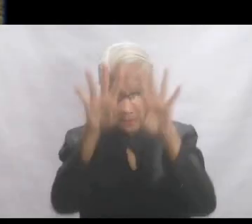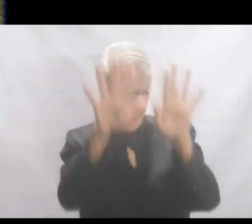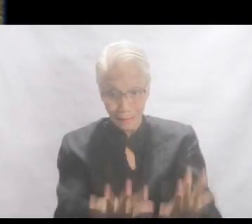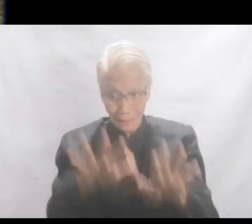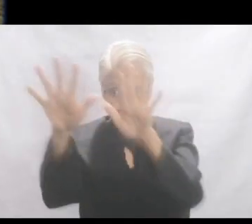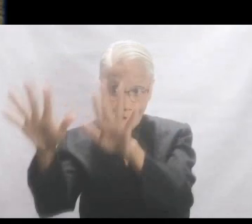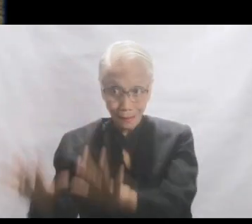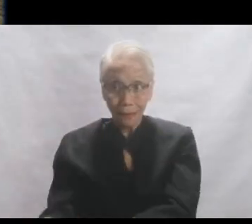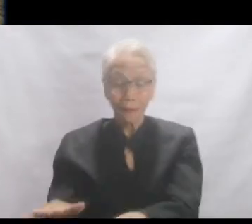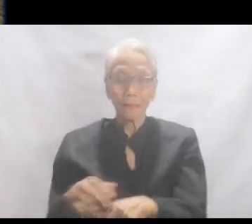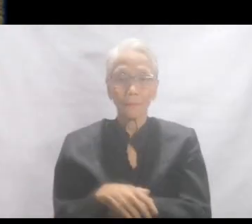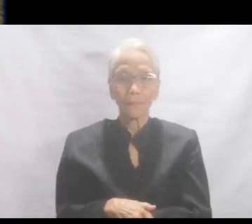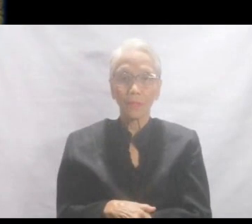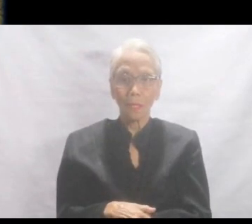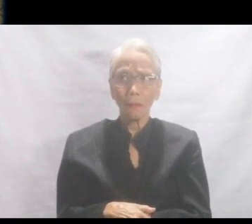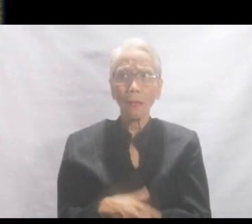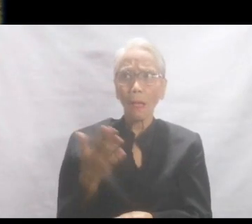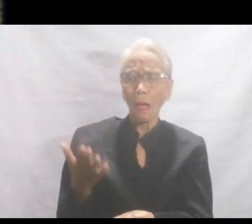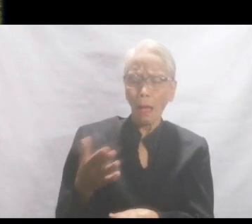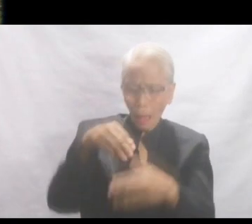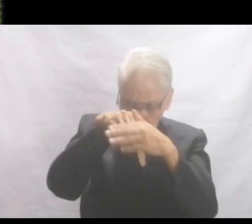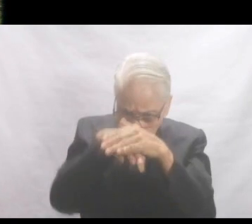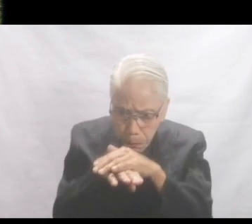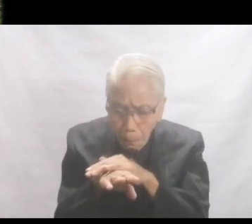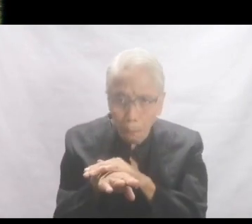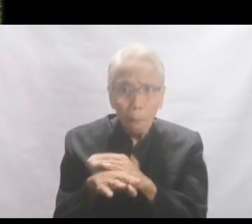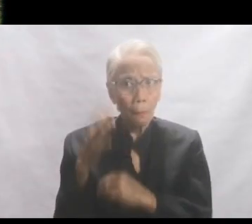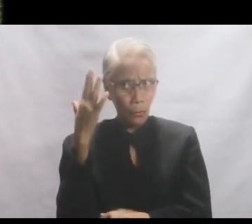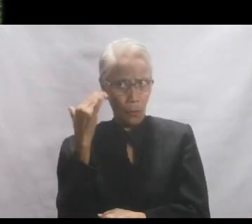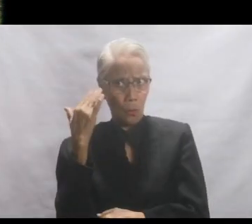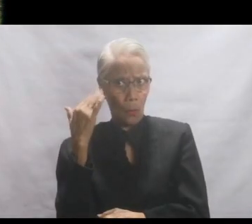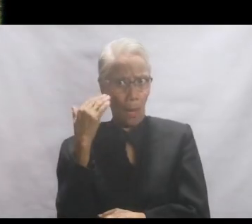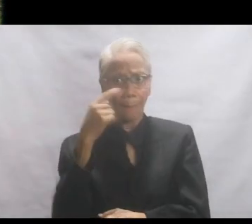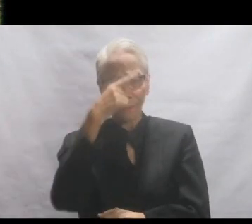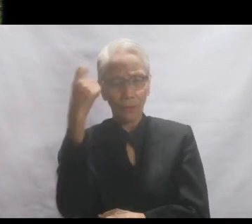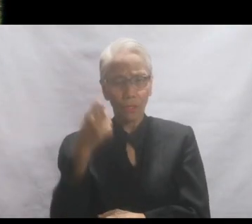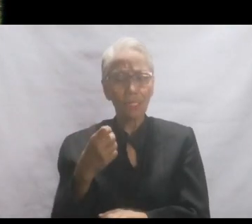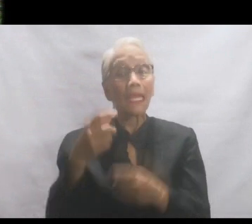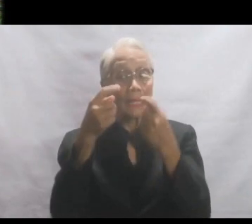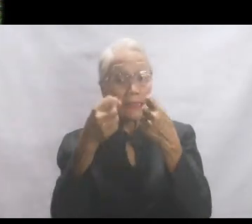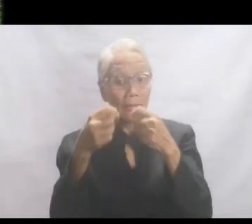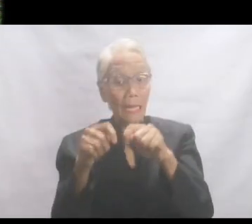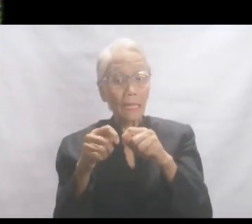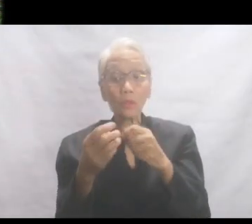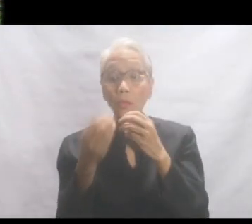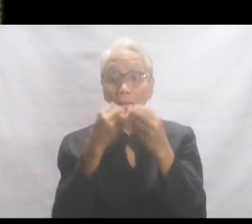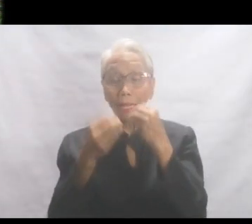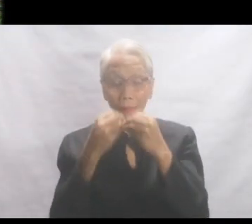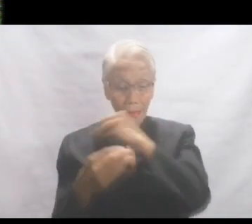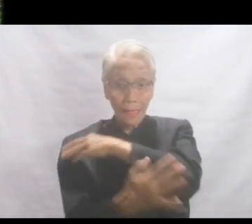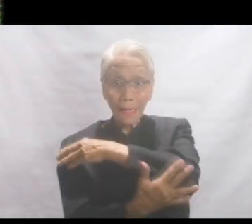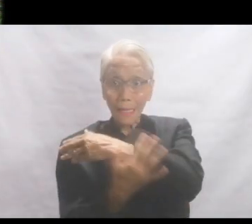fences sa kanilang grazing pasture. Eh bakit? They are always trying to eat the grass